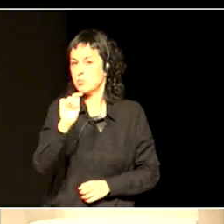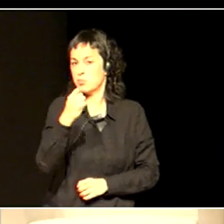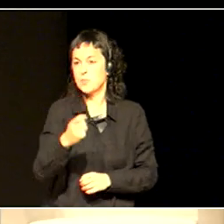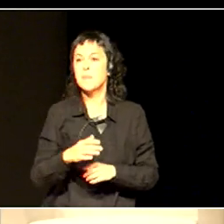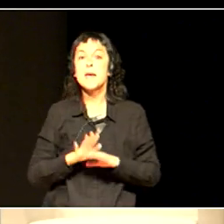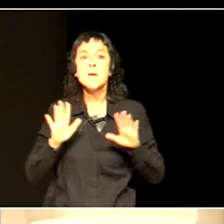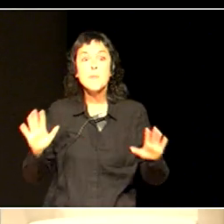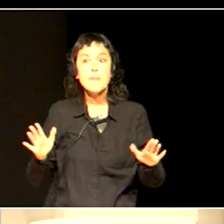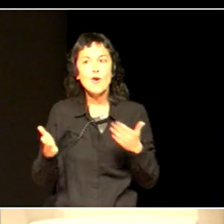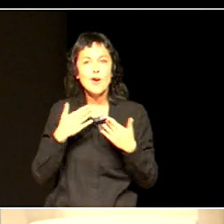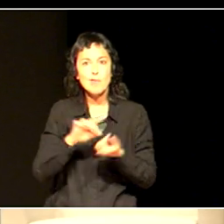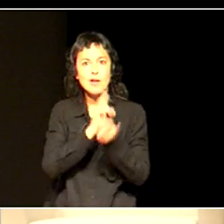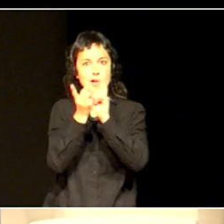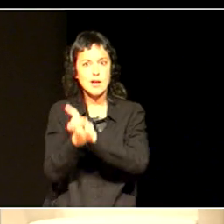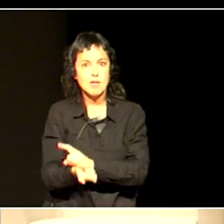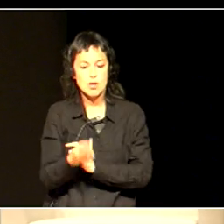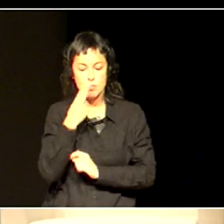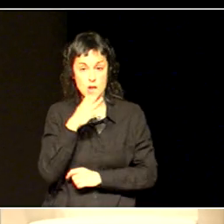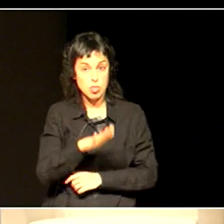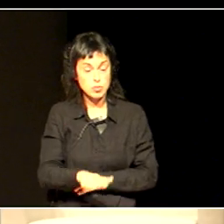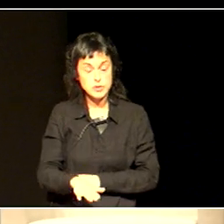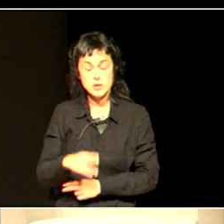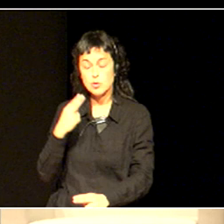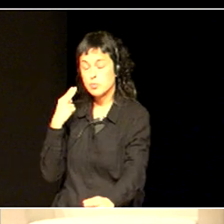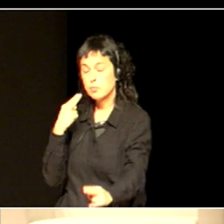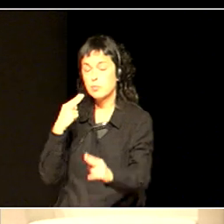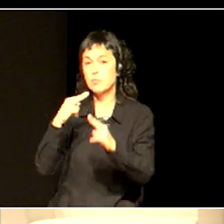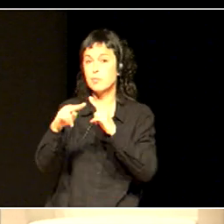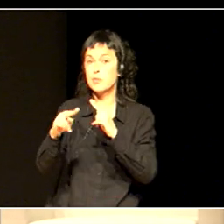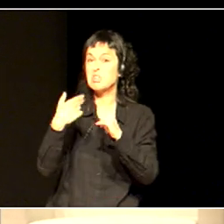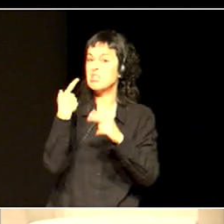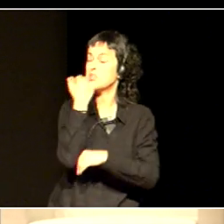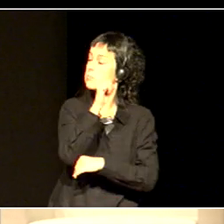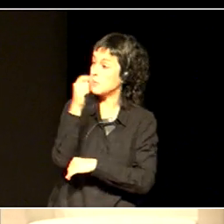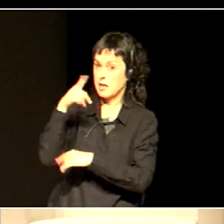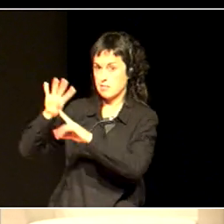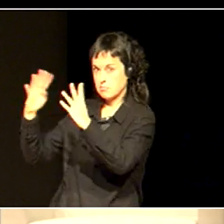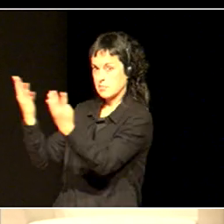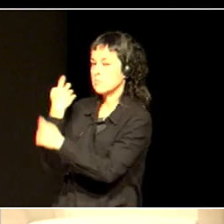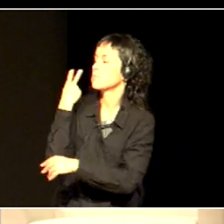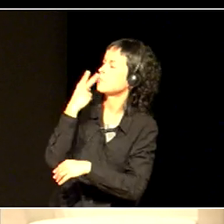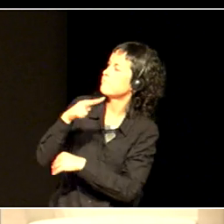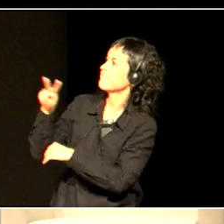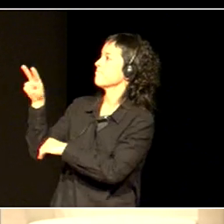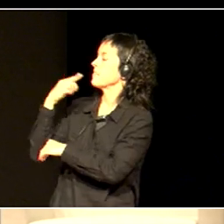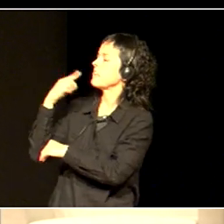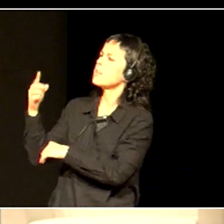headteacher turned to us and said, and what are your favorite values?